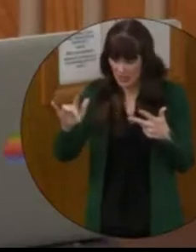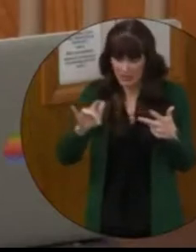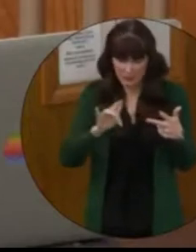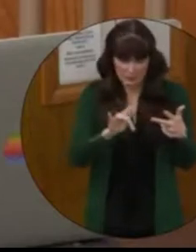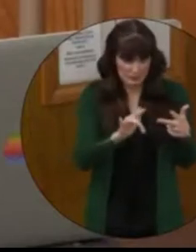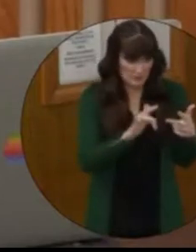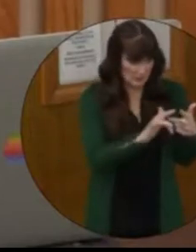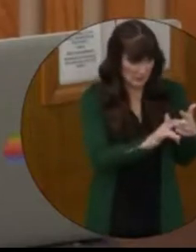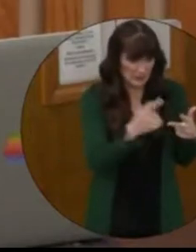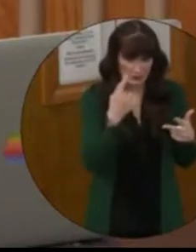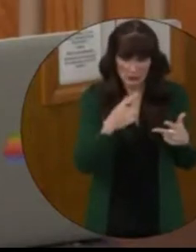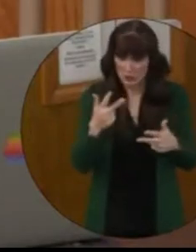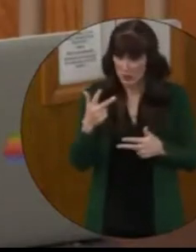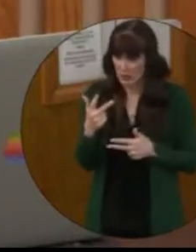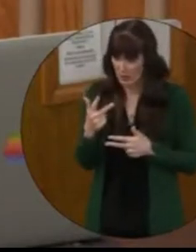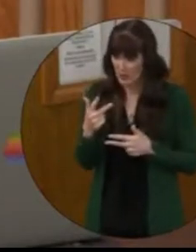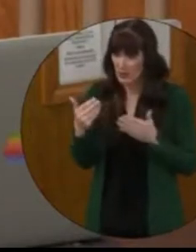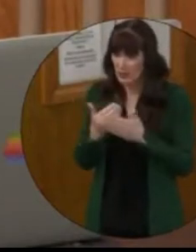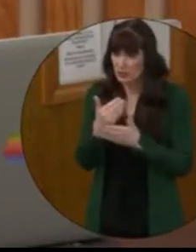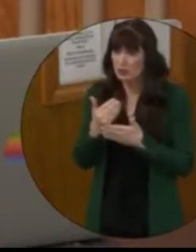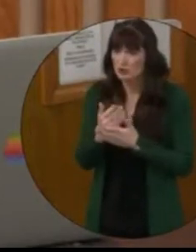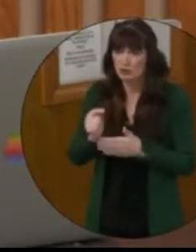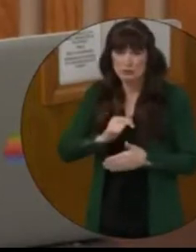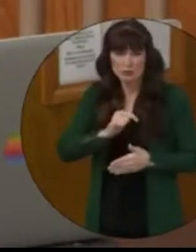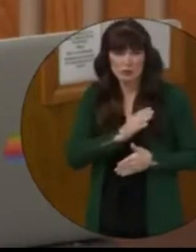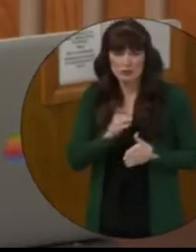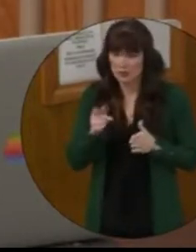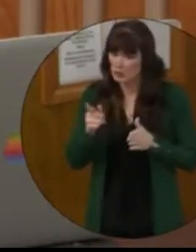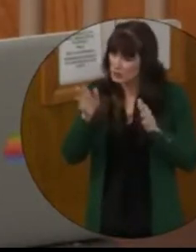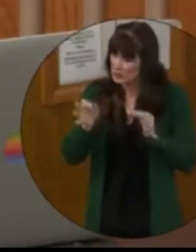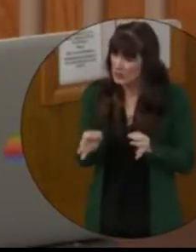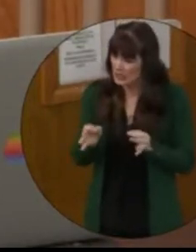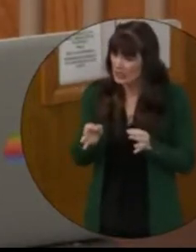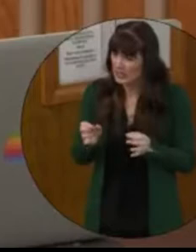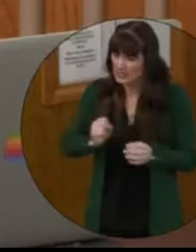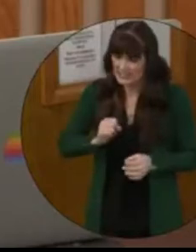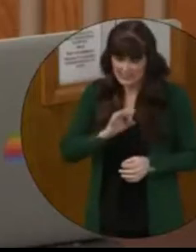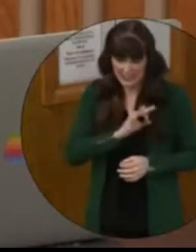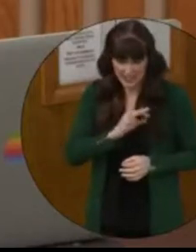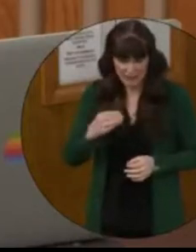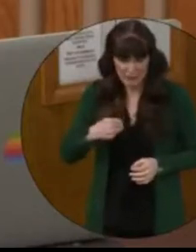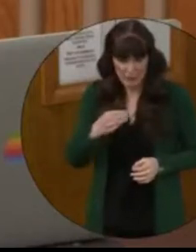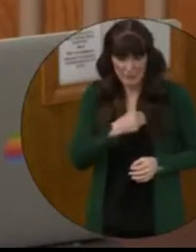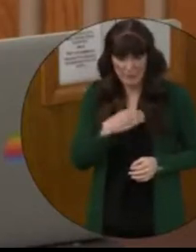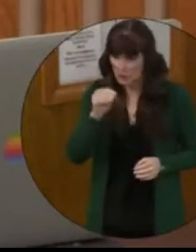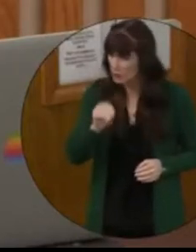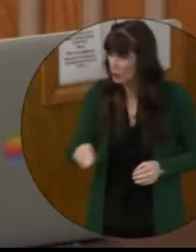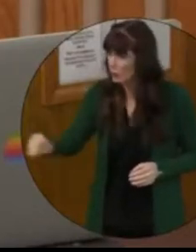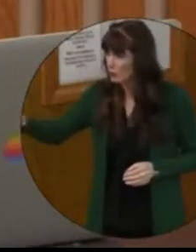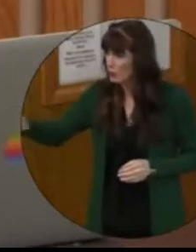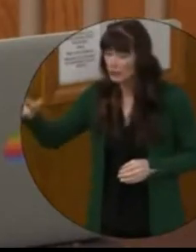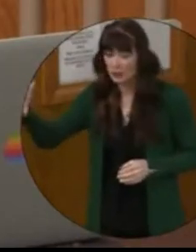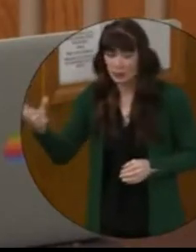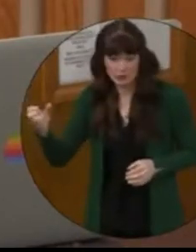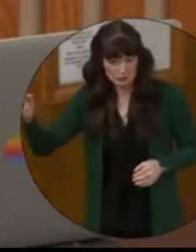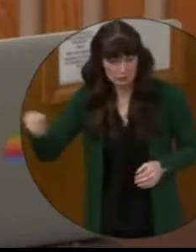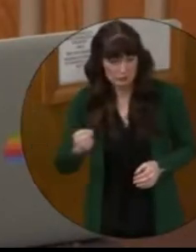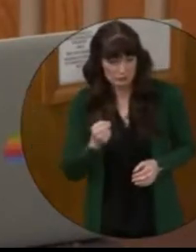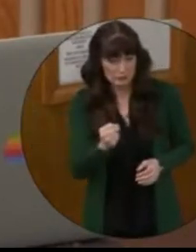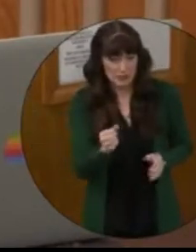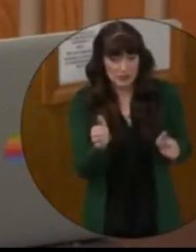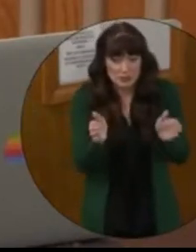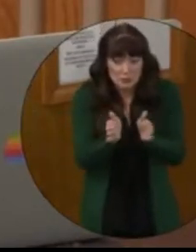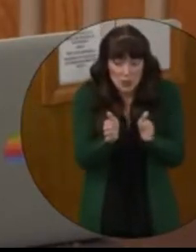incoming trustees. Turns out you were insisting on moving a staff member so that you could assign an incoming trustee with the